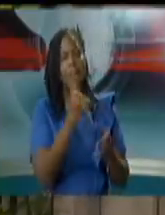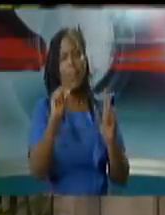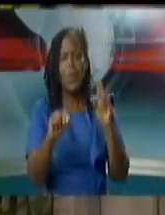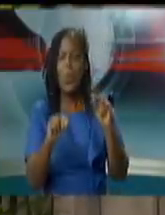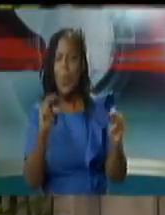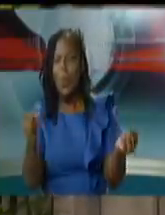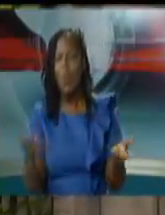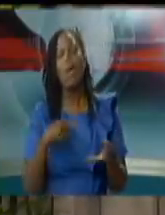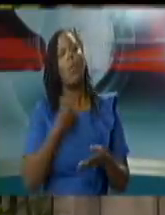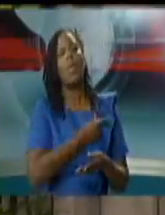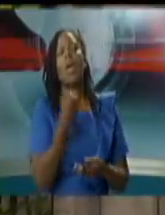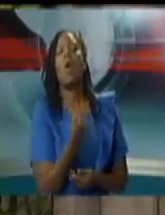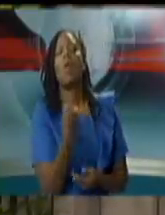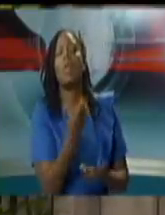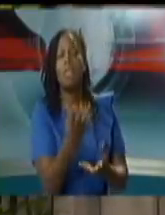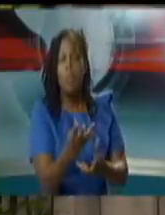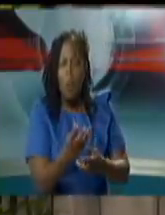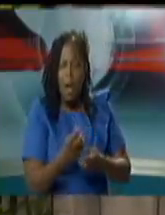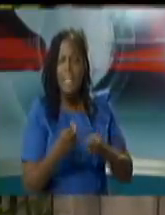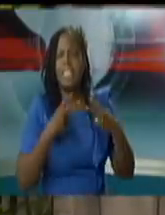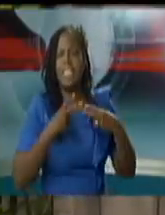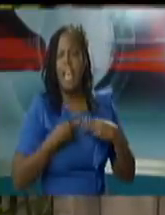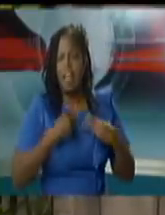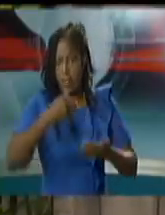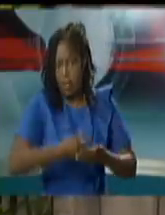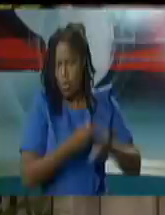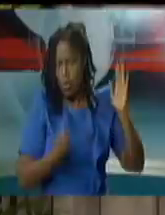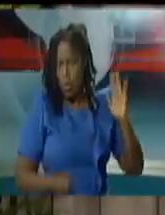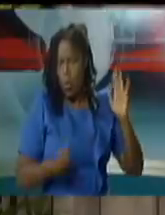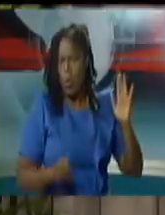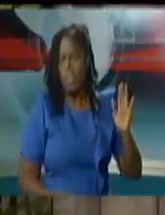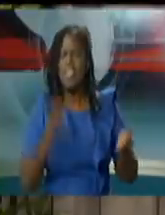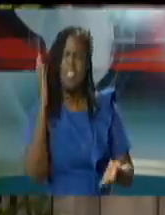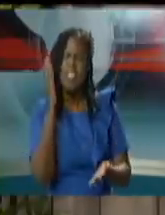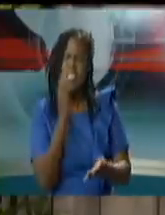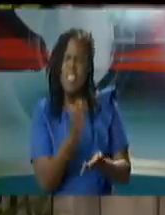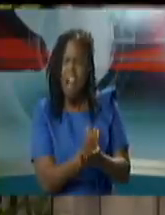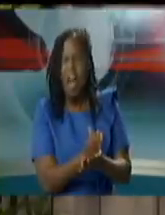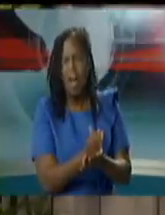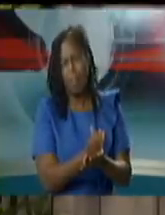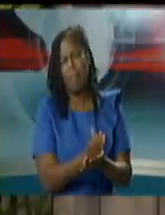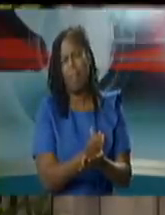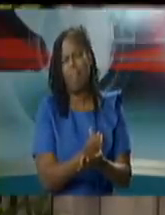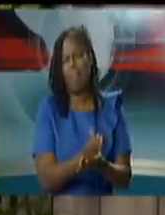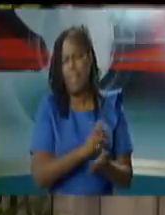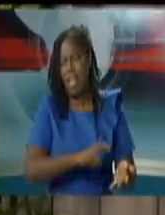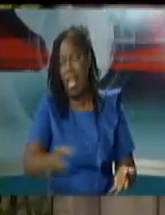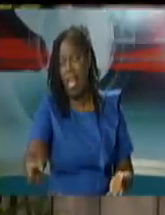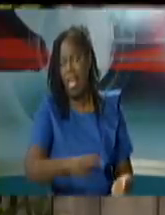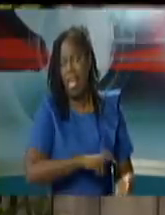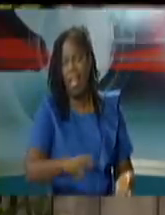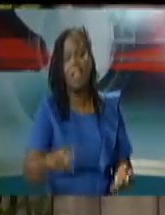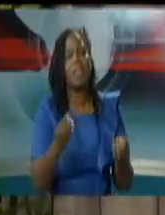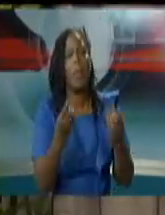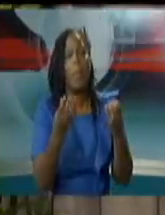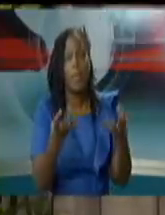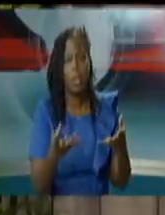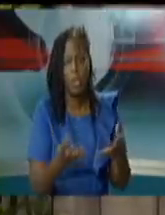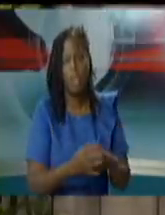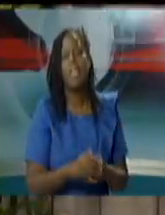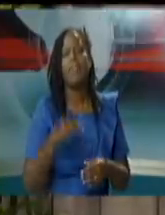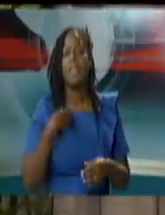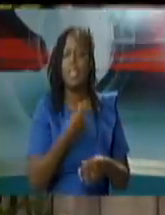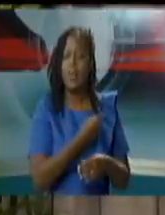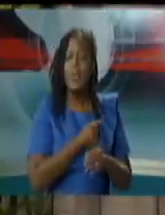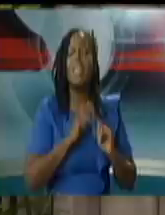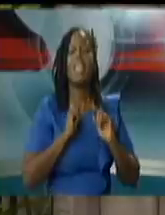create these courts in the position because we had to stop the physical construction of the video remand center we went for the containerized